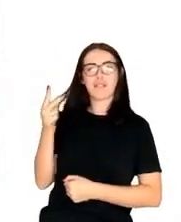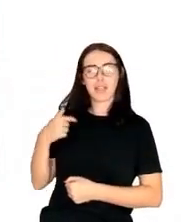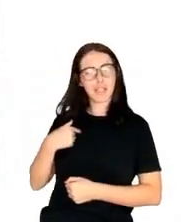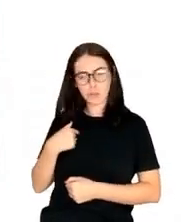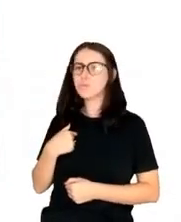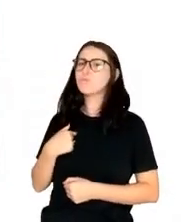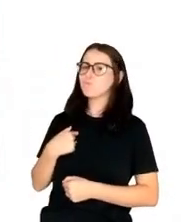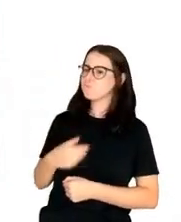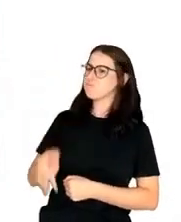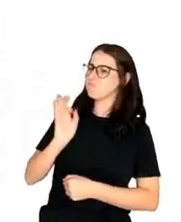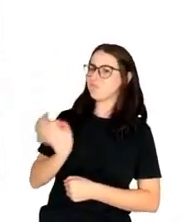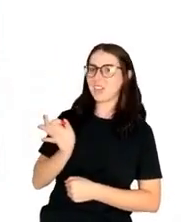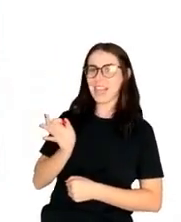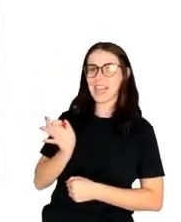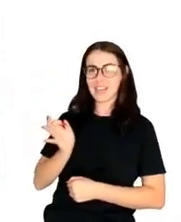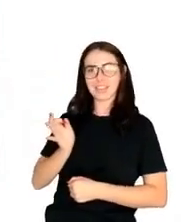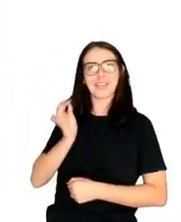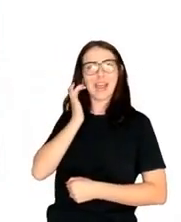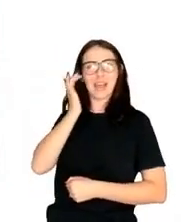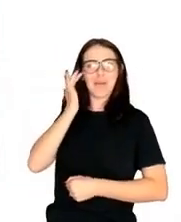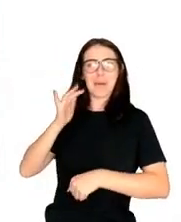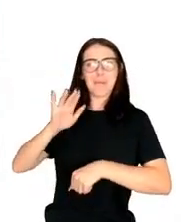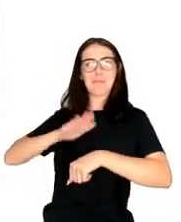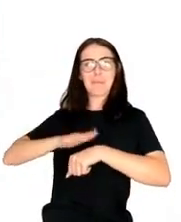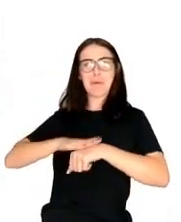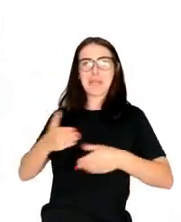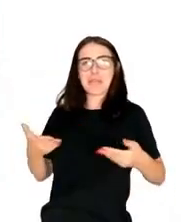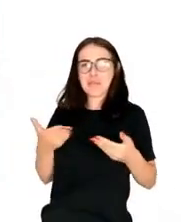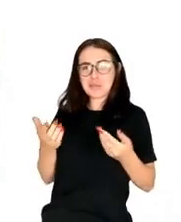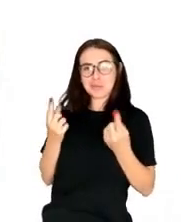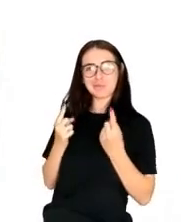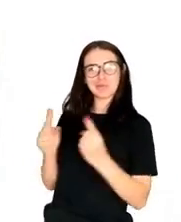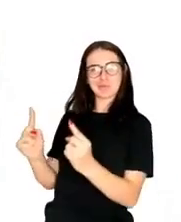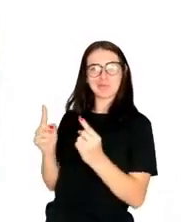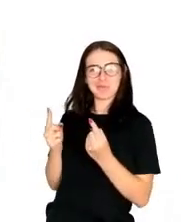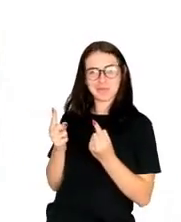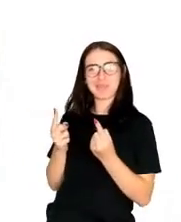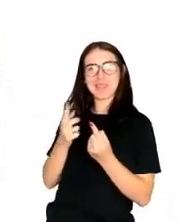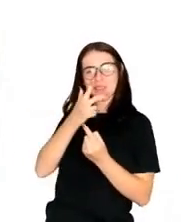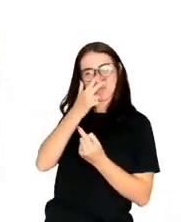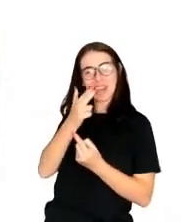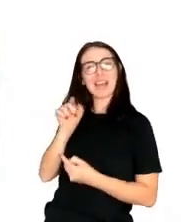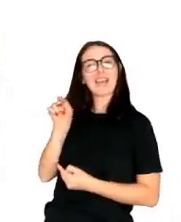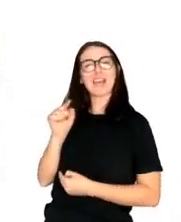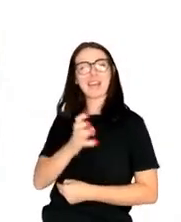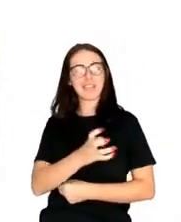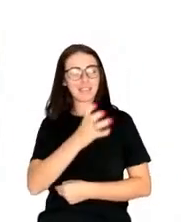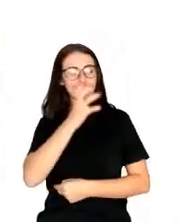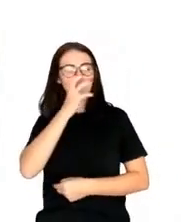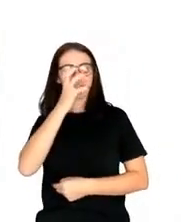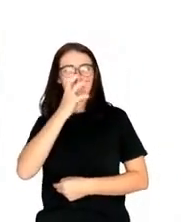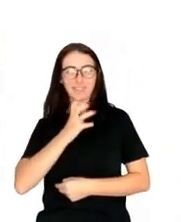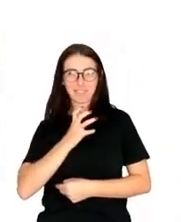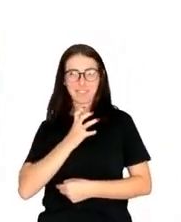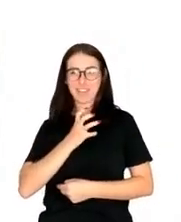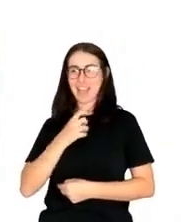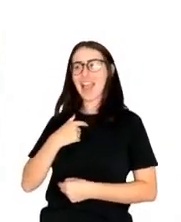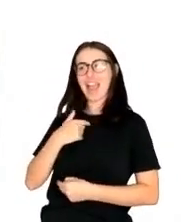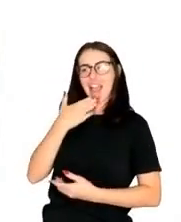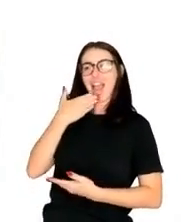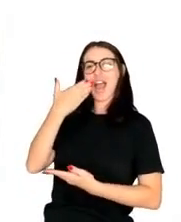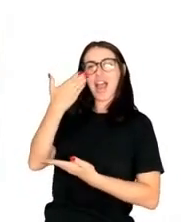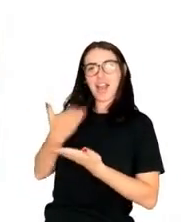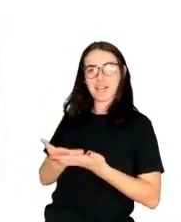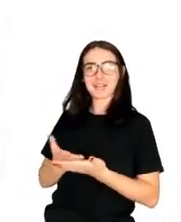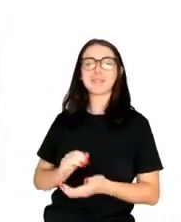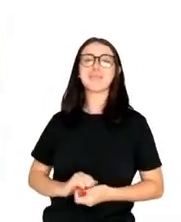I'm really, I'm impressing this important figure. And maybe he was going to see, you know,